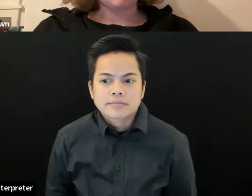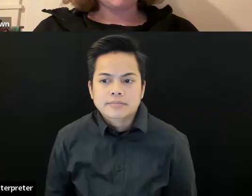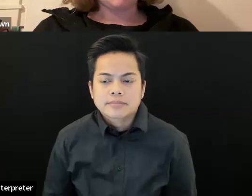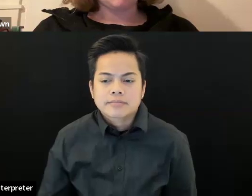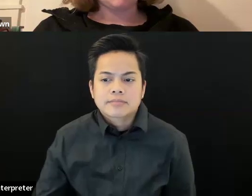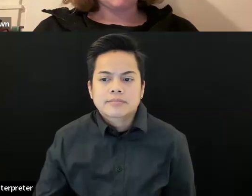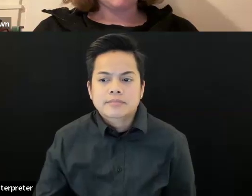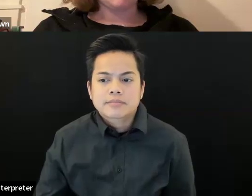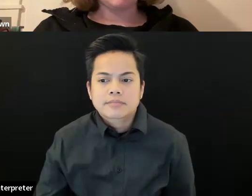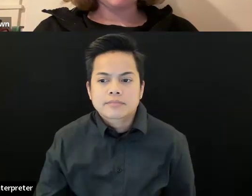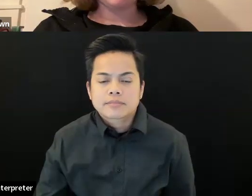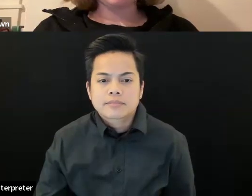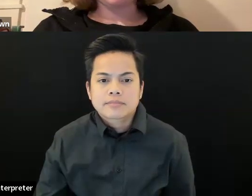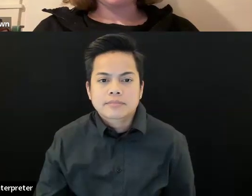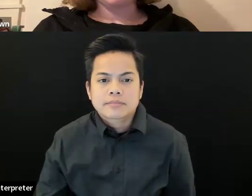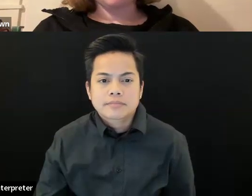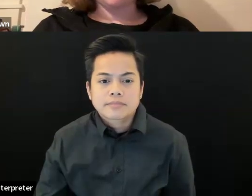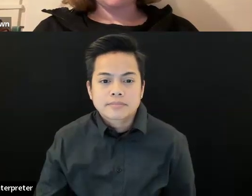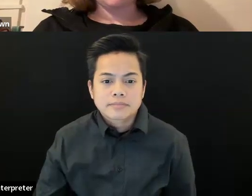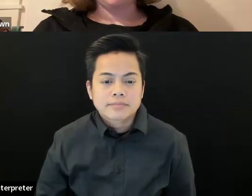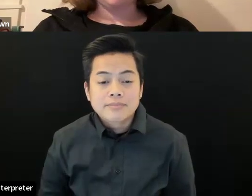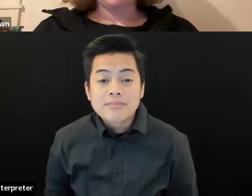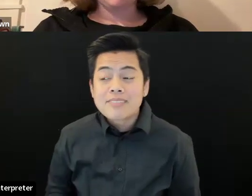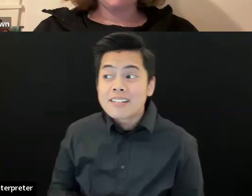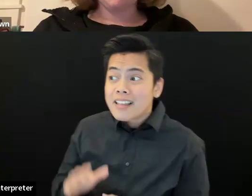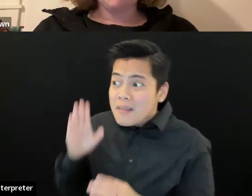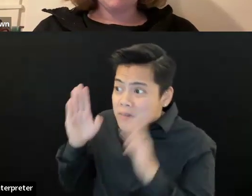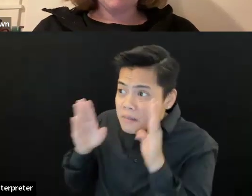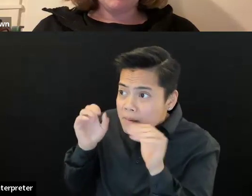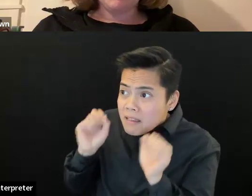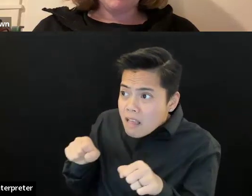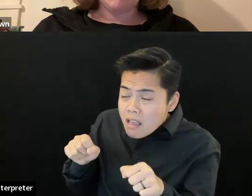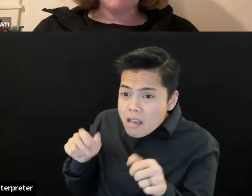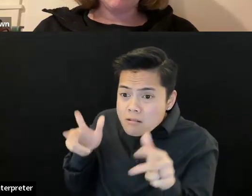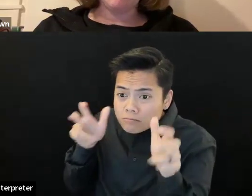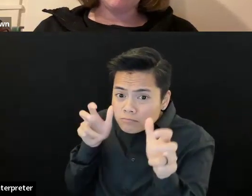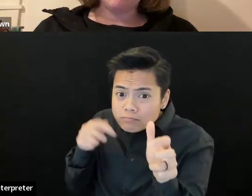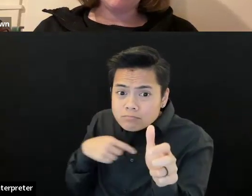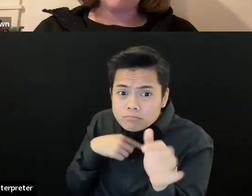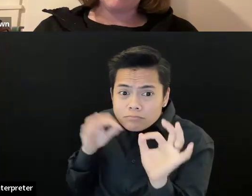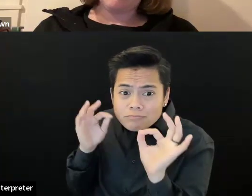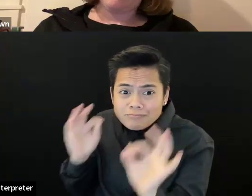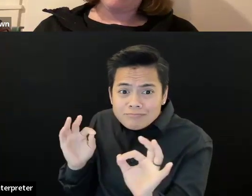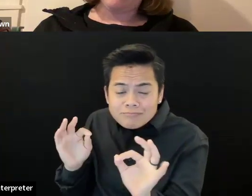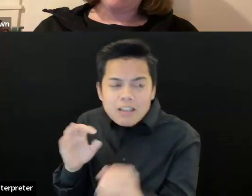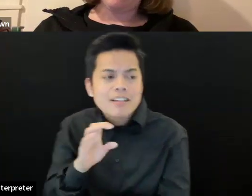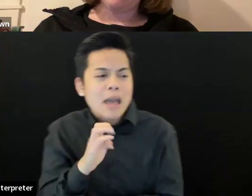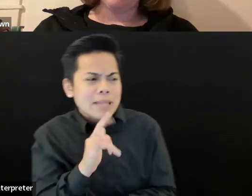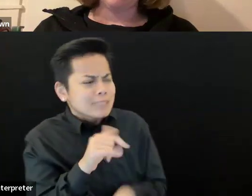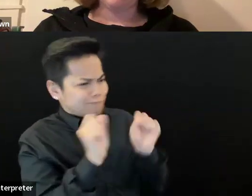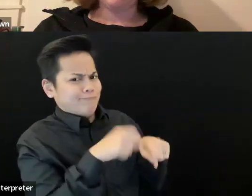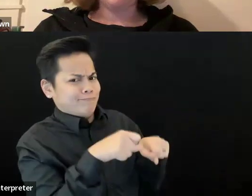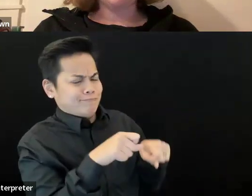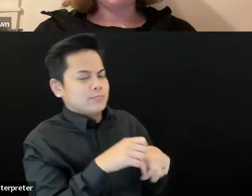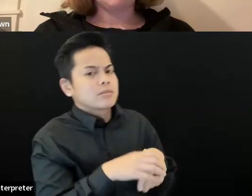Hi, can you, uh, can all hear me hopefully? Yes. Thank you. Um, so, first I just